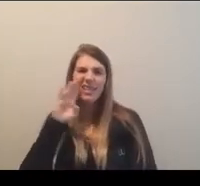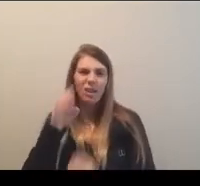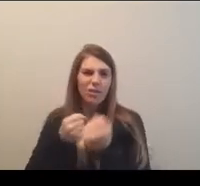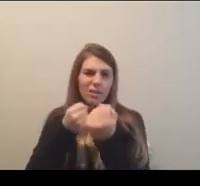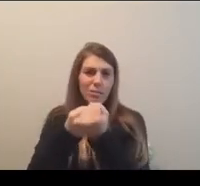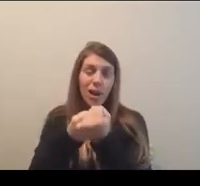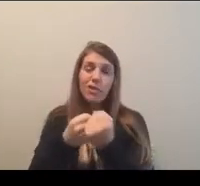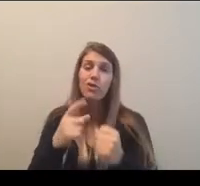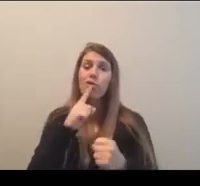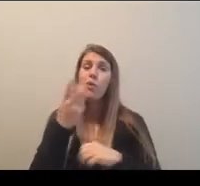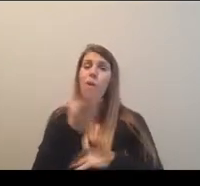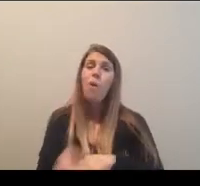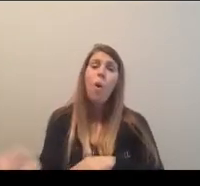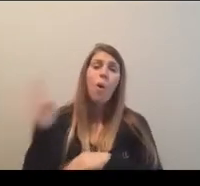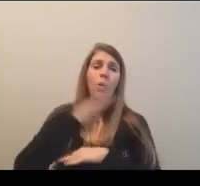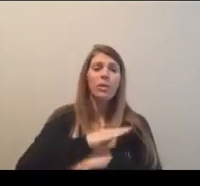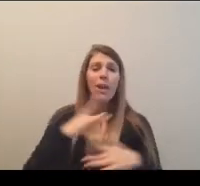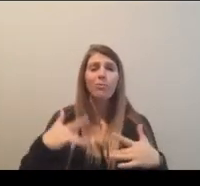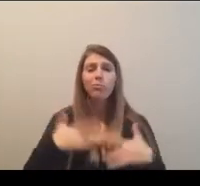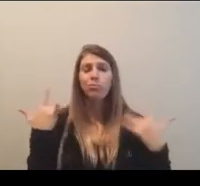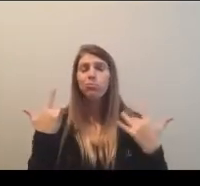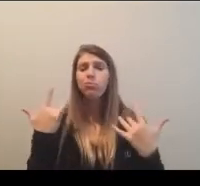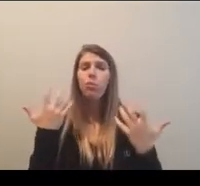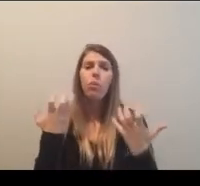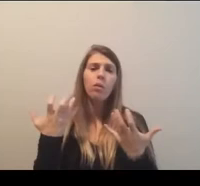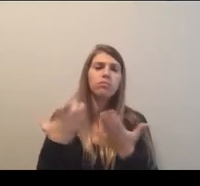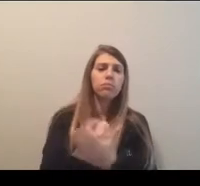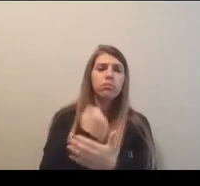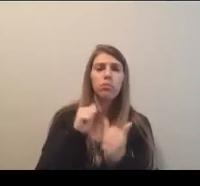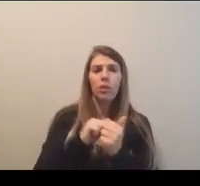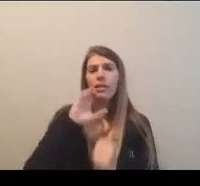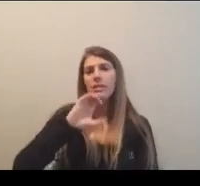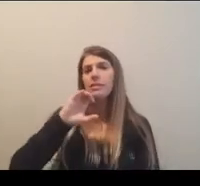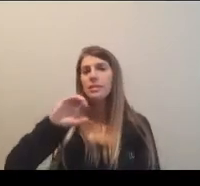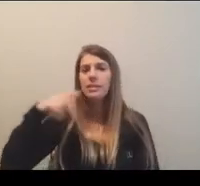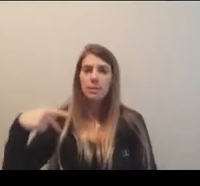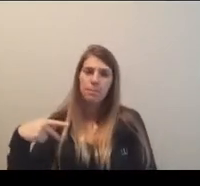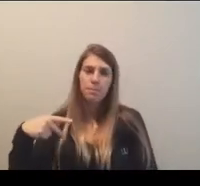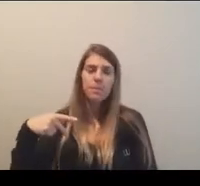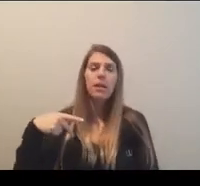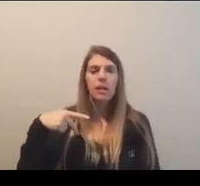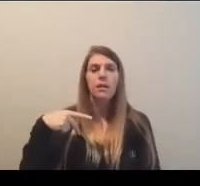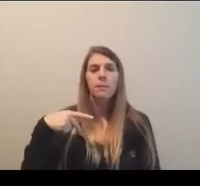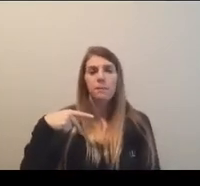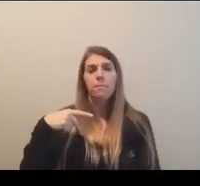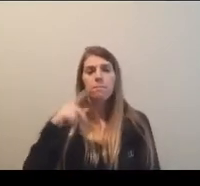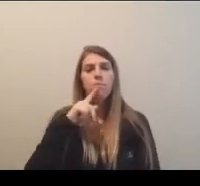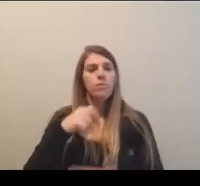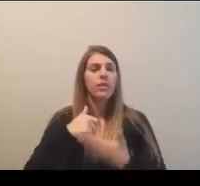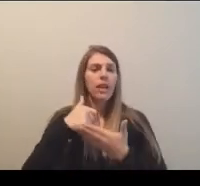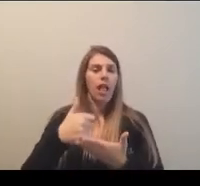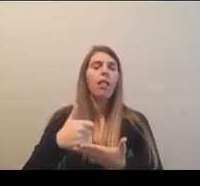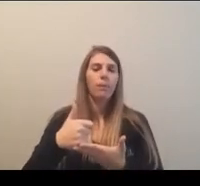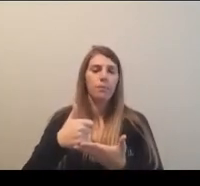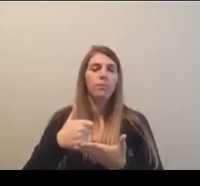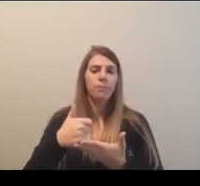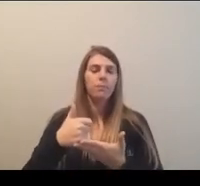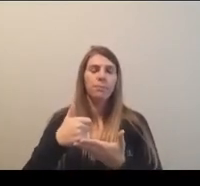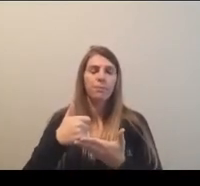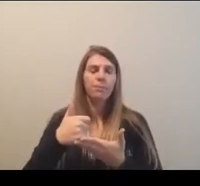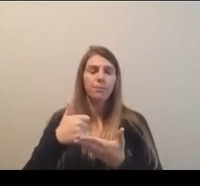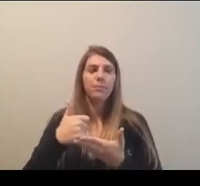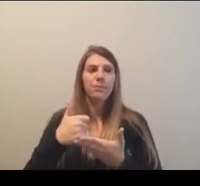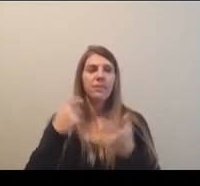day of festivities that we're trying to build, with our CCPs, um, to really help contribute to this, um,